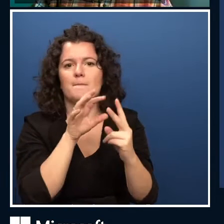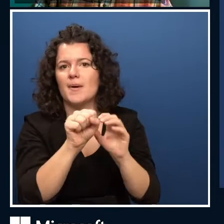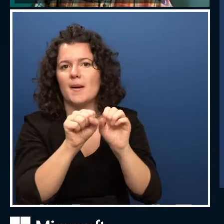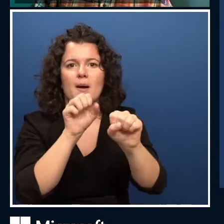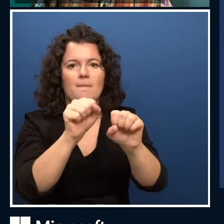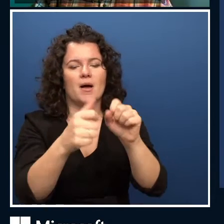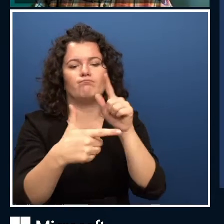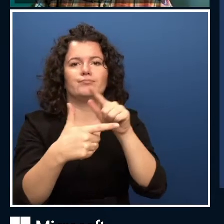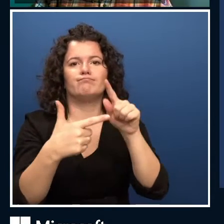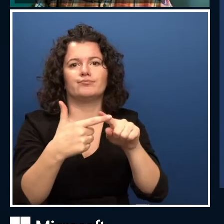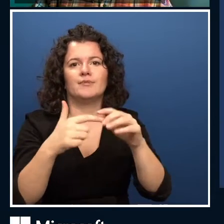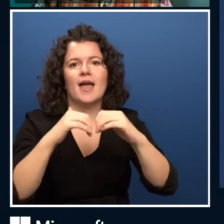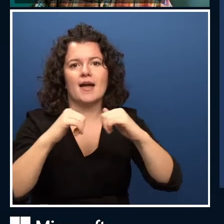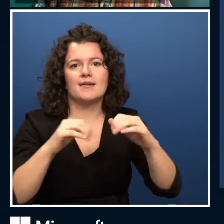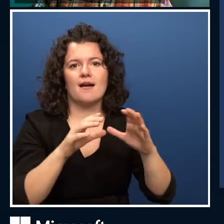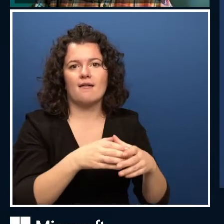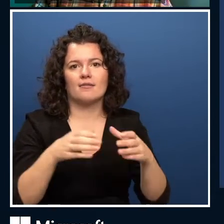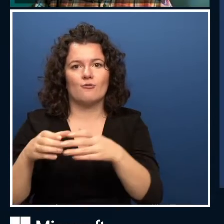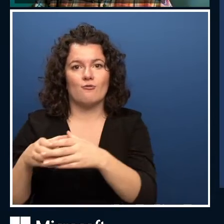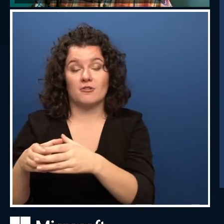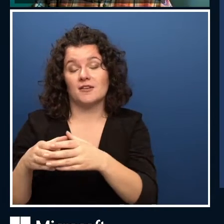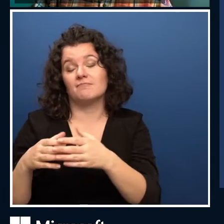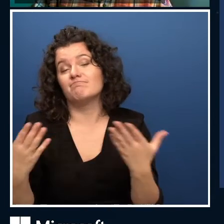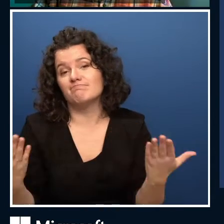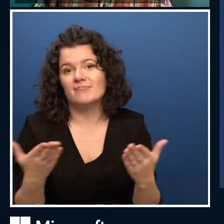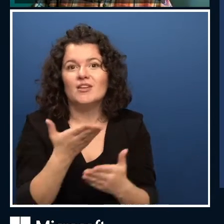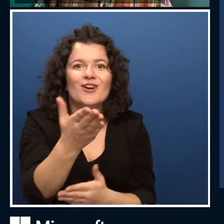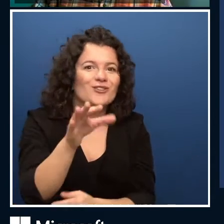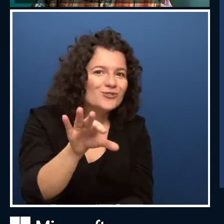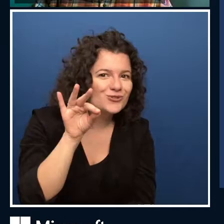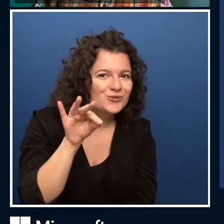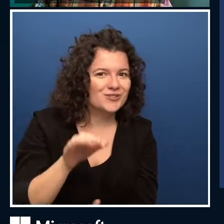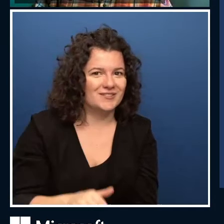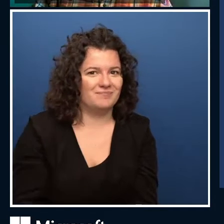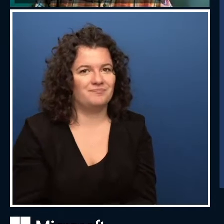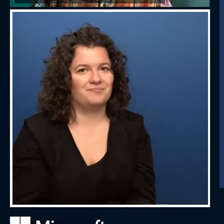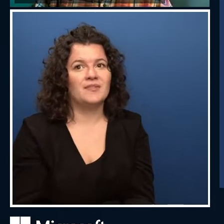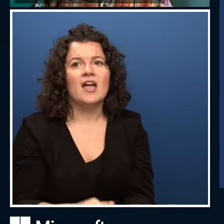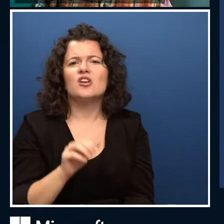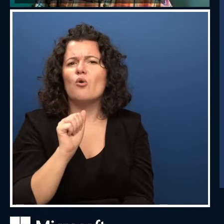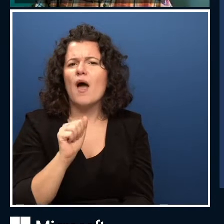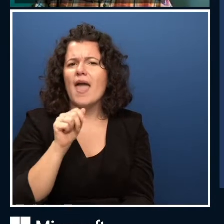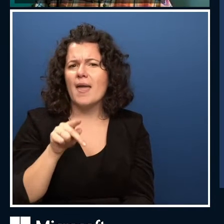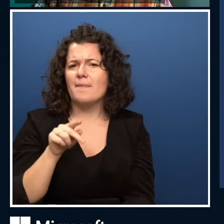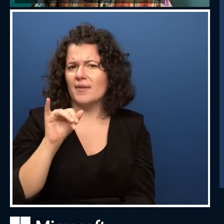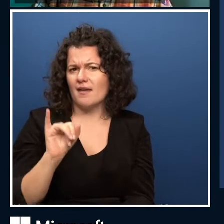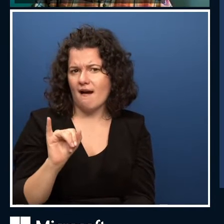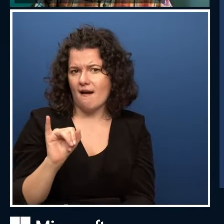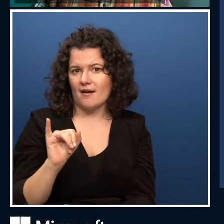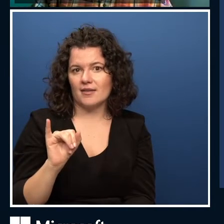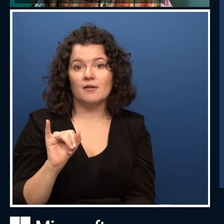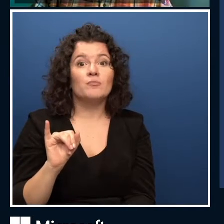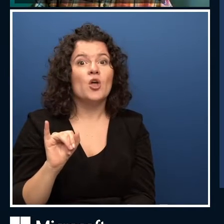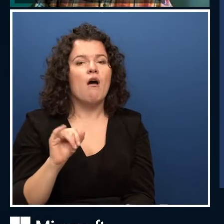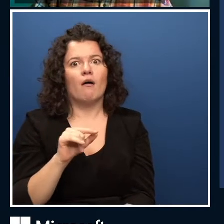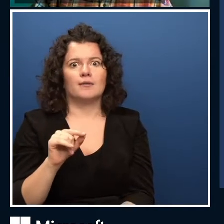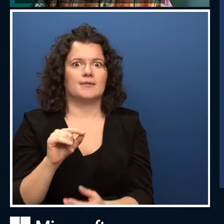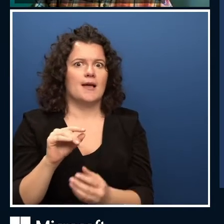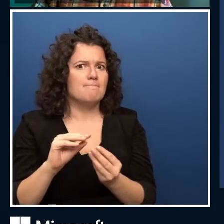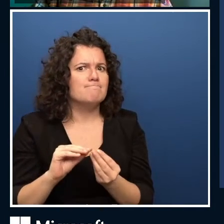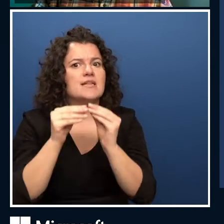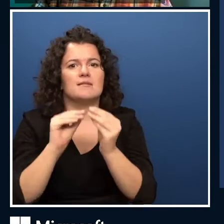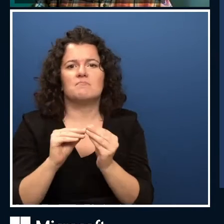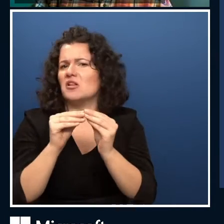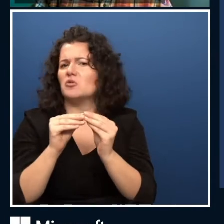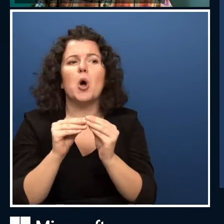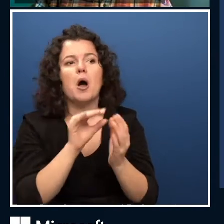Now, with any of these APIs, you are not necessarily building them, but you are leveraging and using them in your applications.